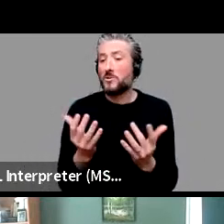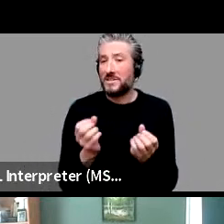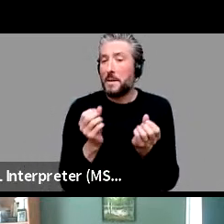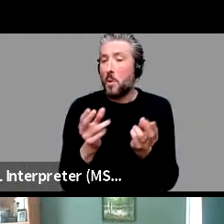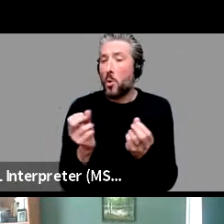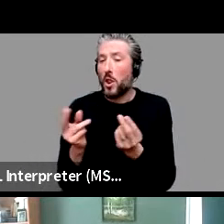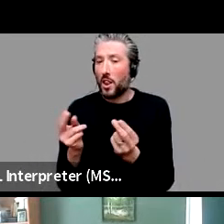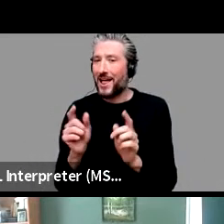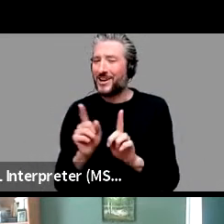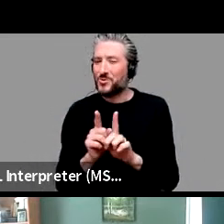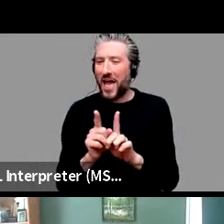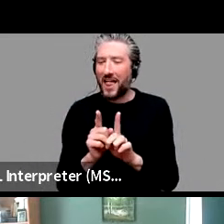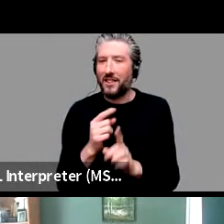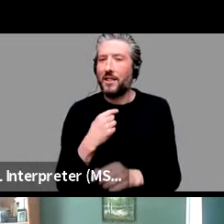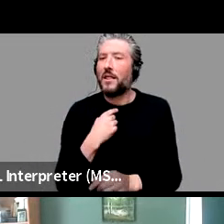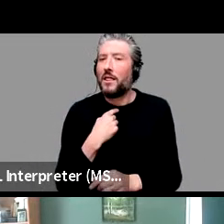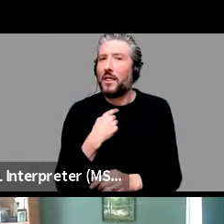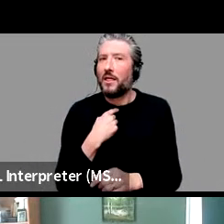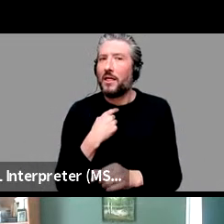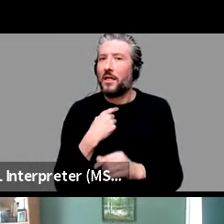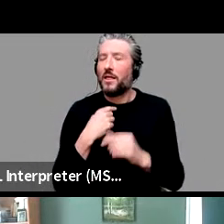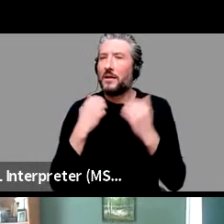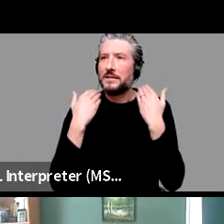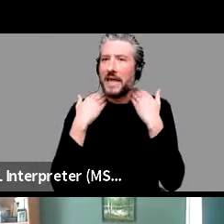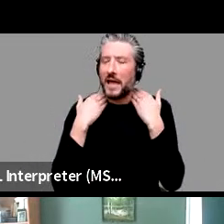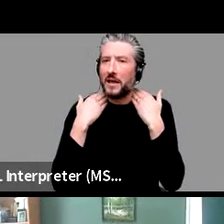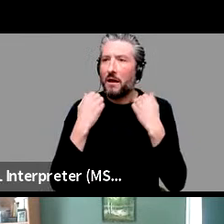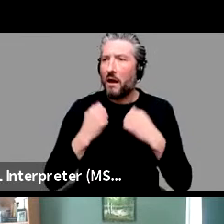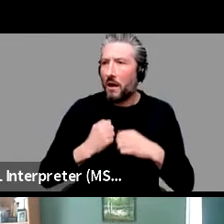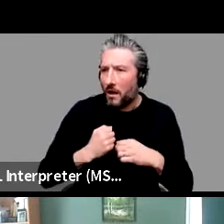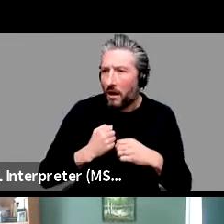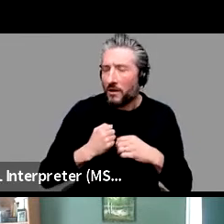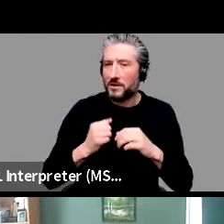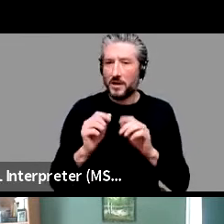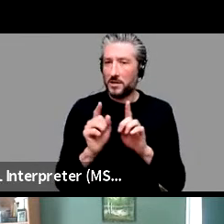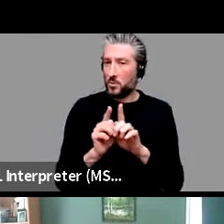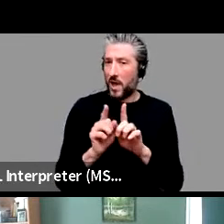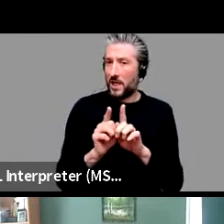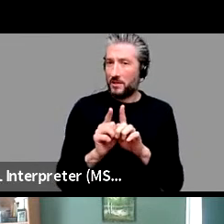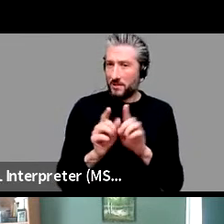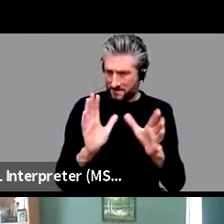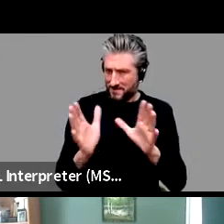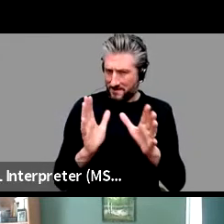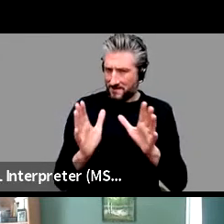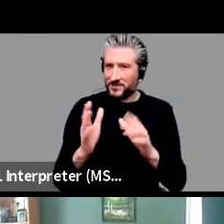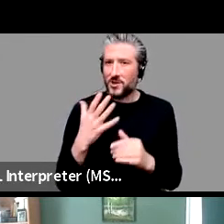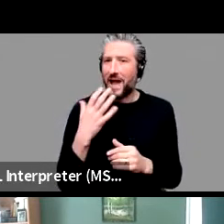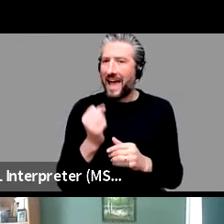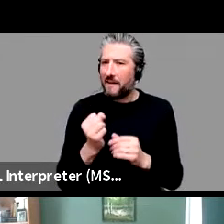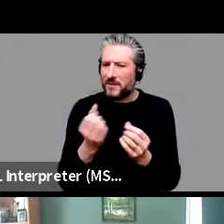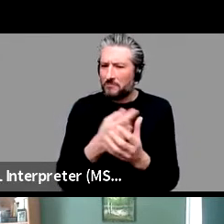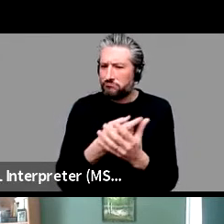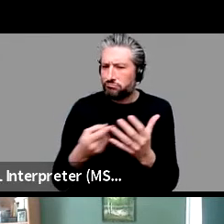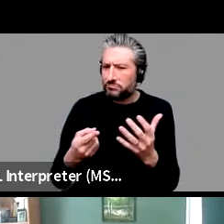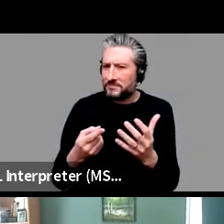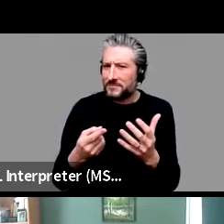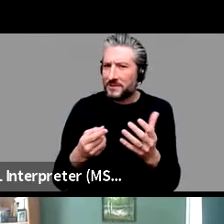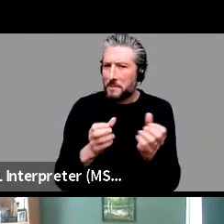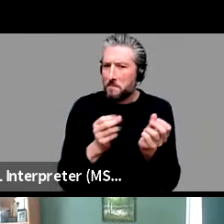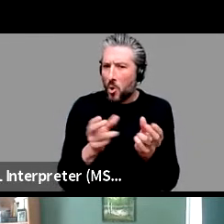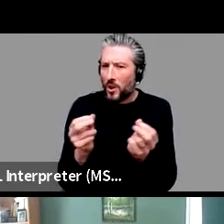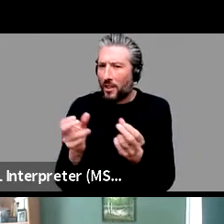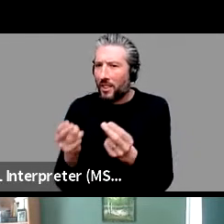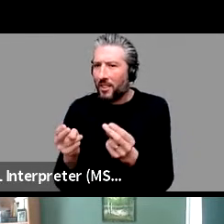you know, without losing your neck. And, you know, so him, a doctor, it has sort of has to involve the whole thing.